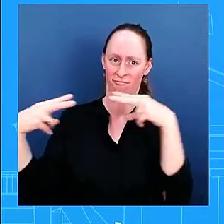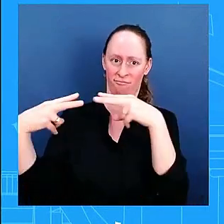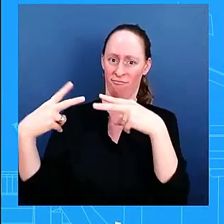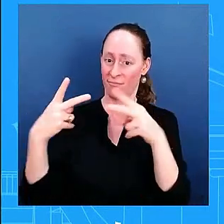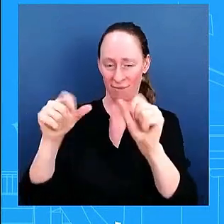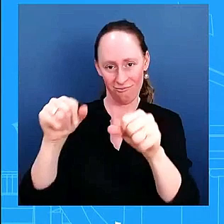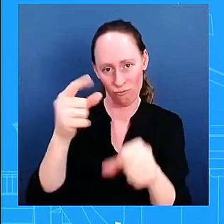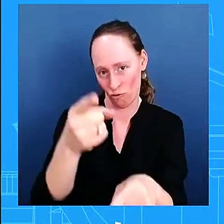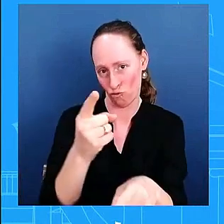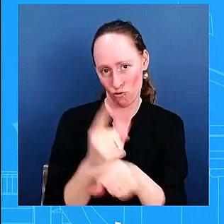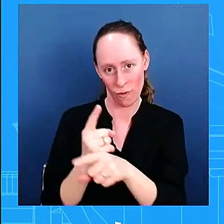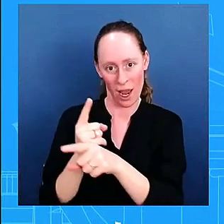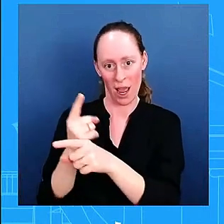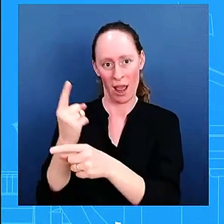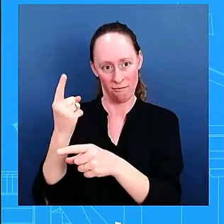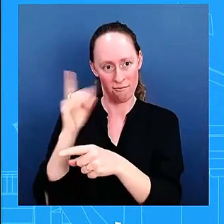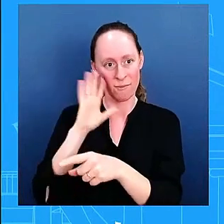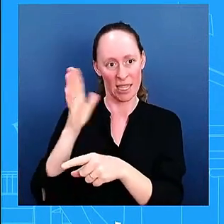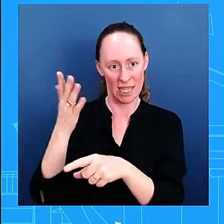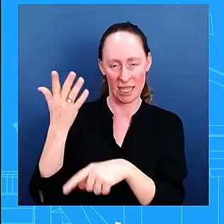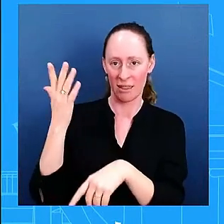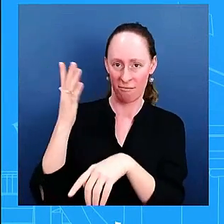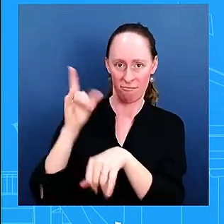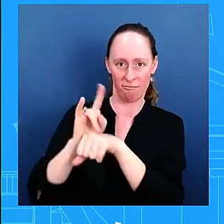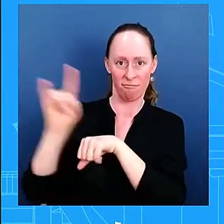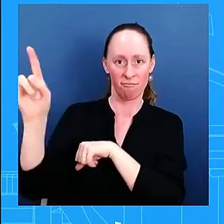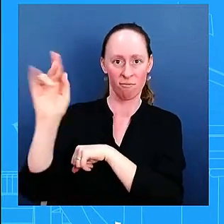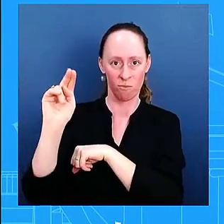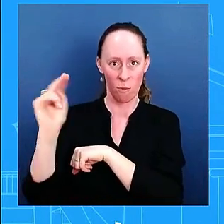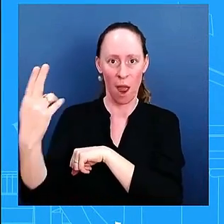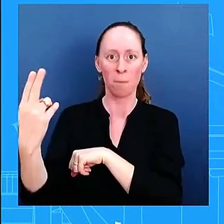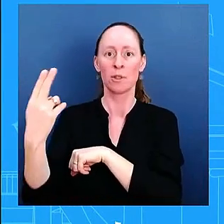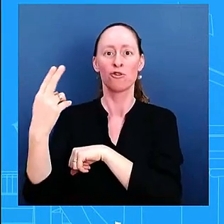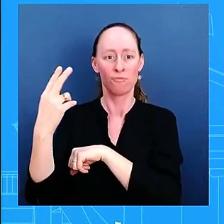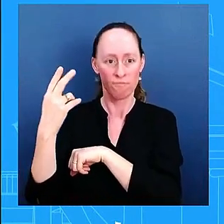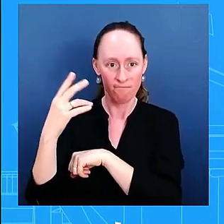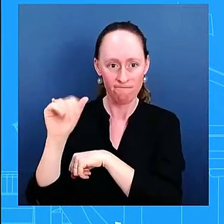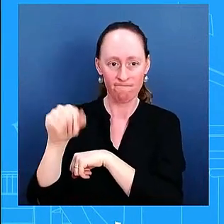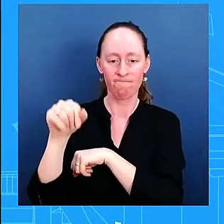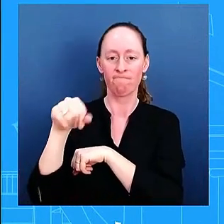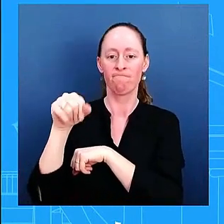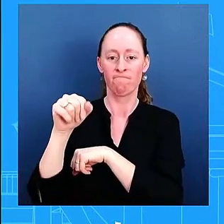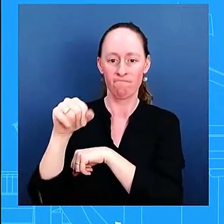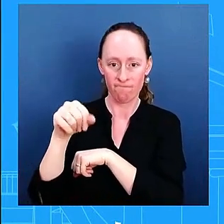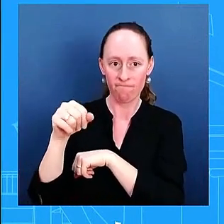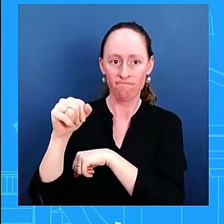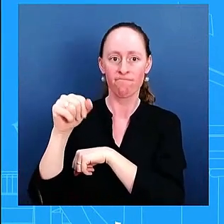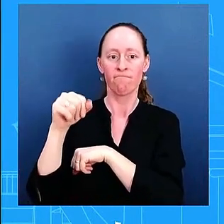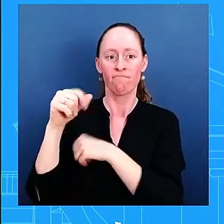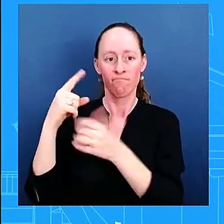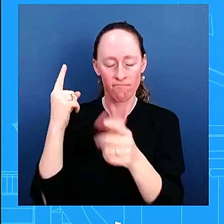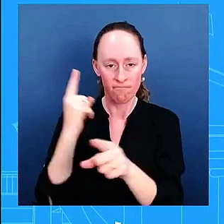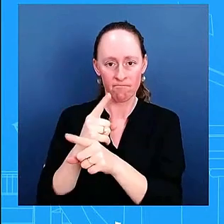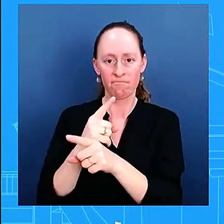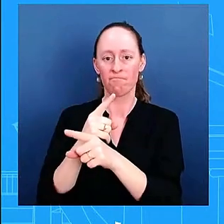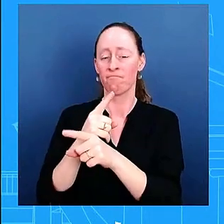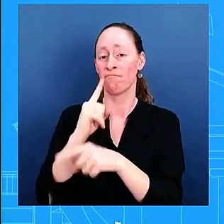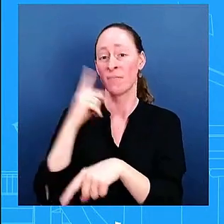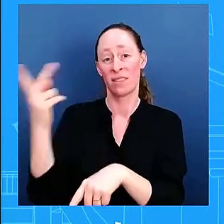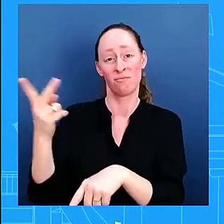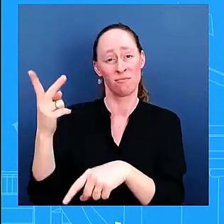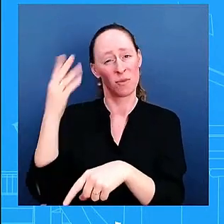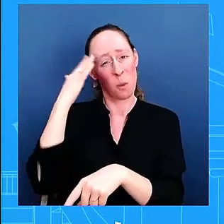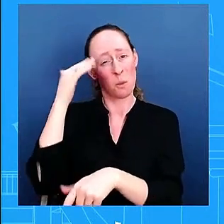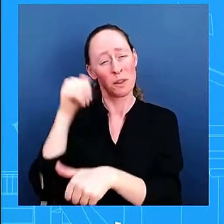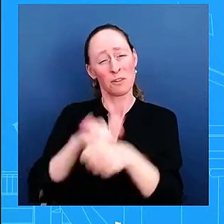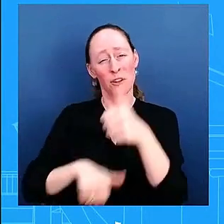uh the granite state with uh senator sanders uh and they have been partners right they have been partners a lot of these issues including